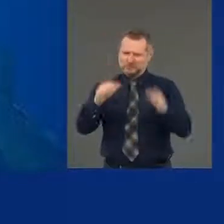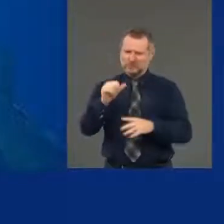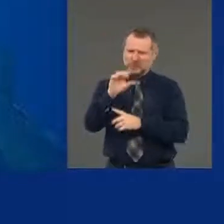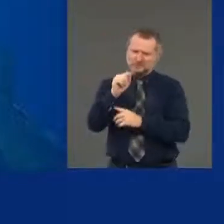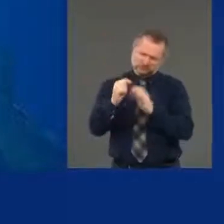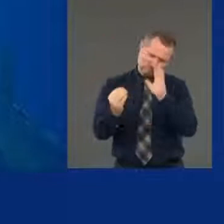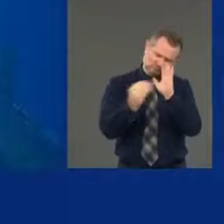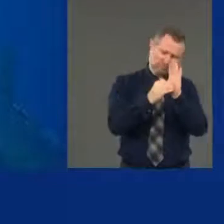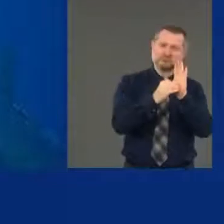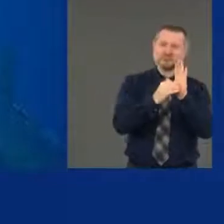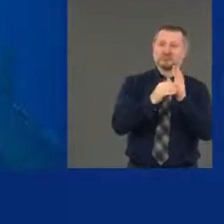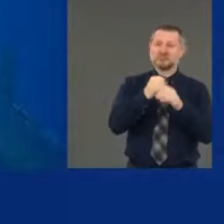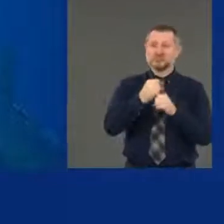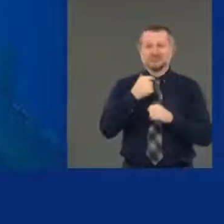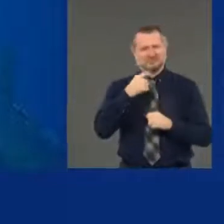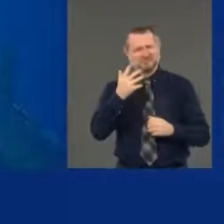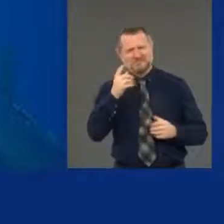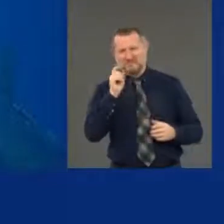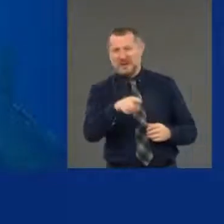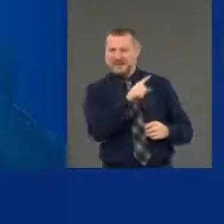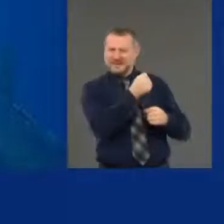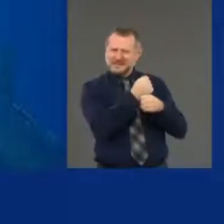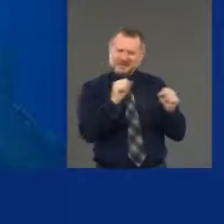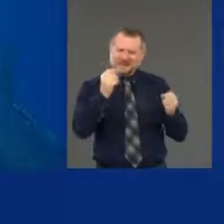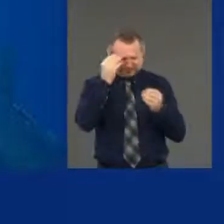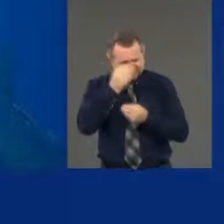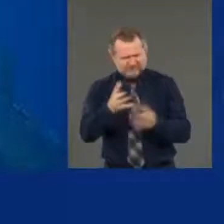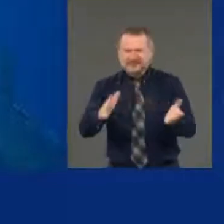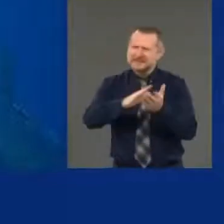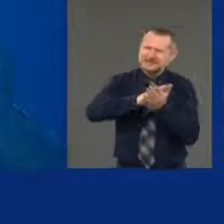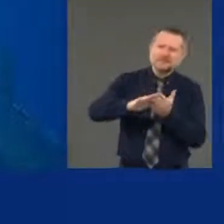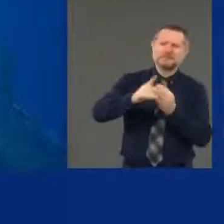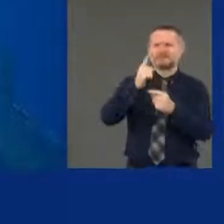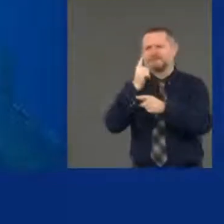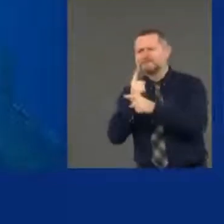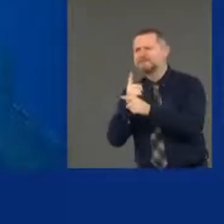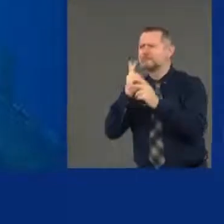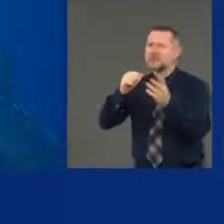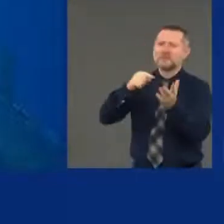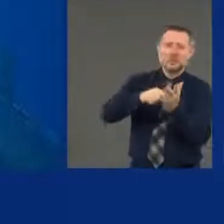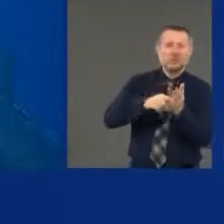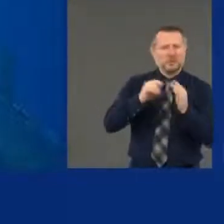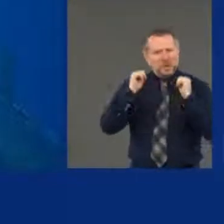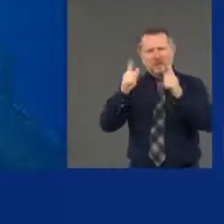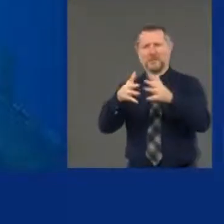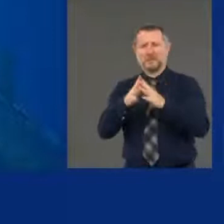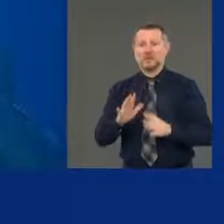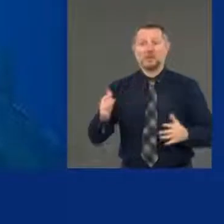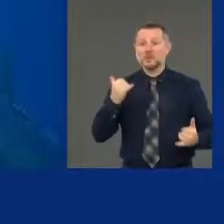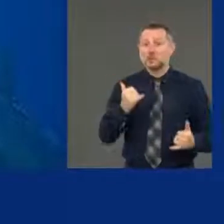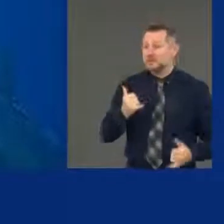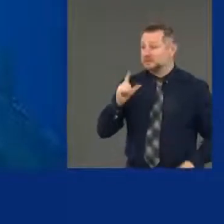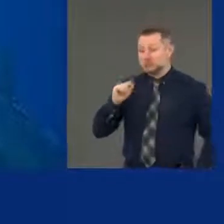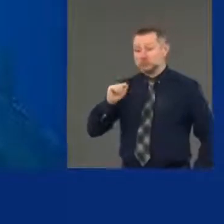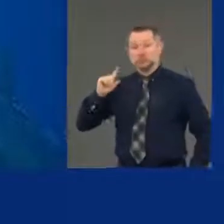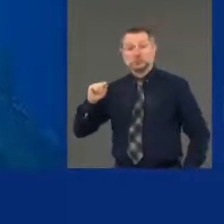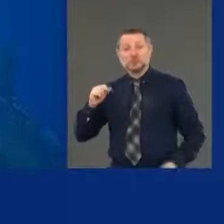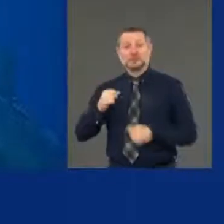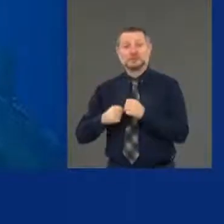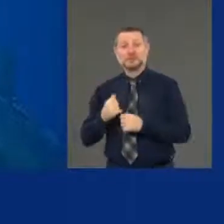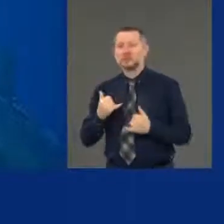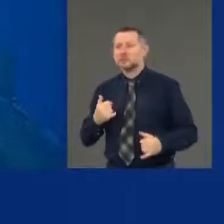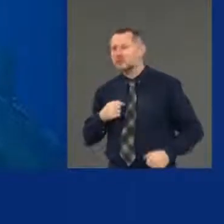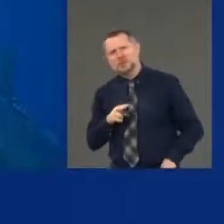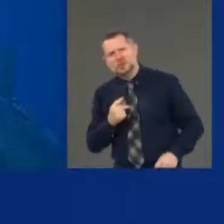for all Americans. 1949. It's 2020. 2020. What are we doing? There's no Section 8. No Section 8 project